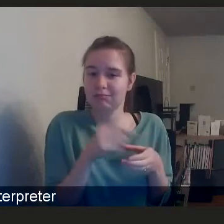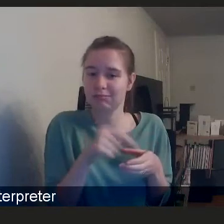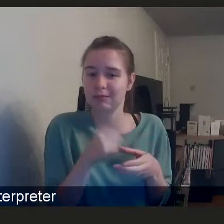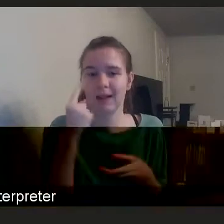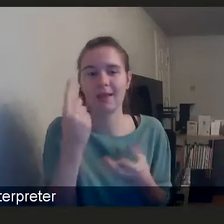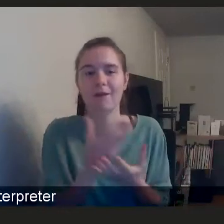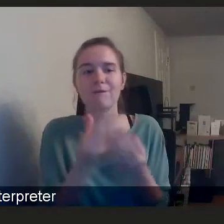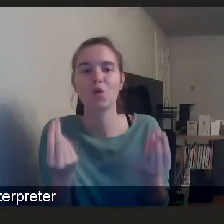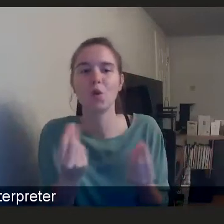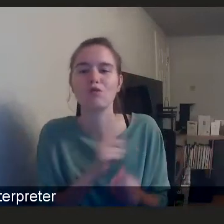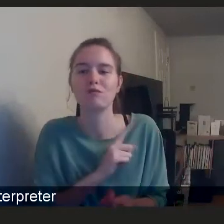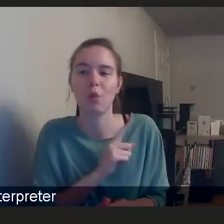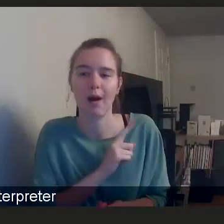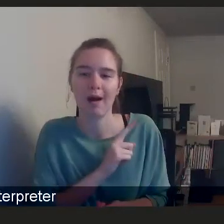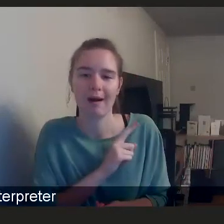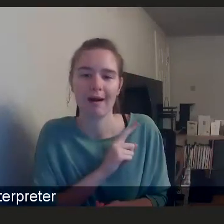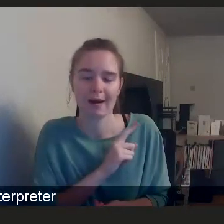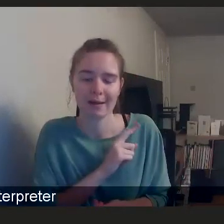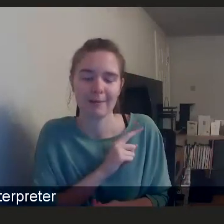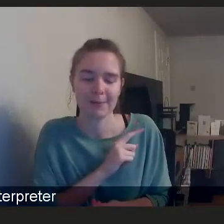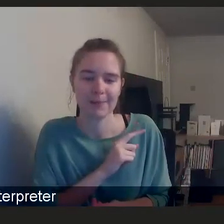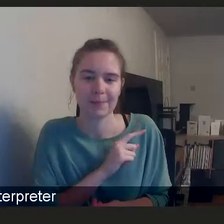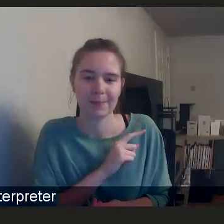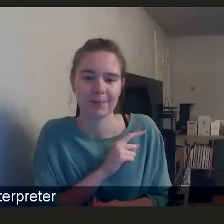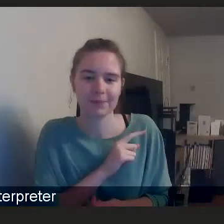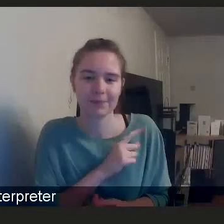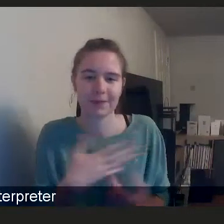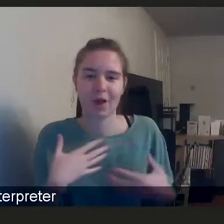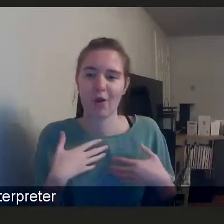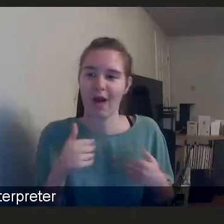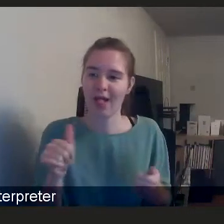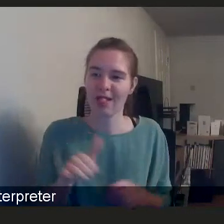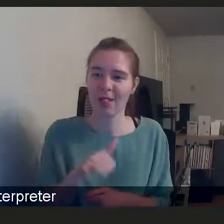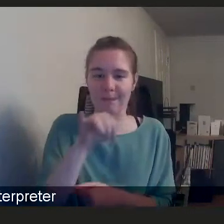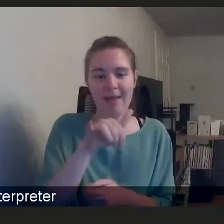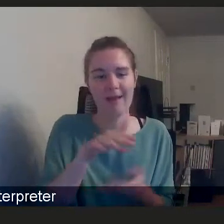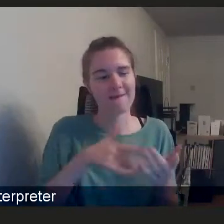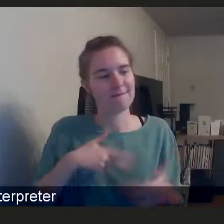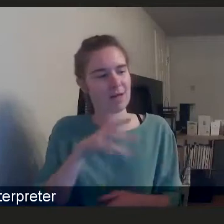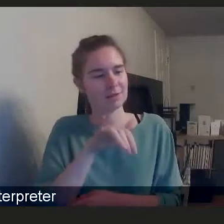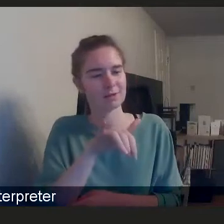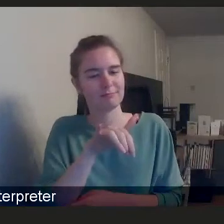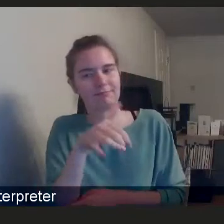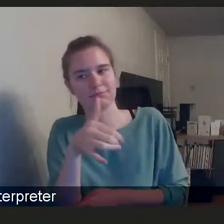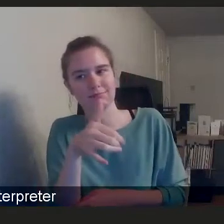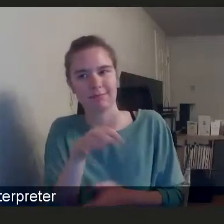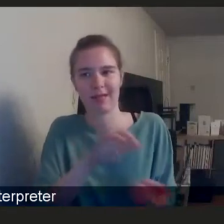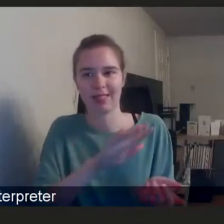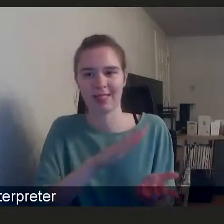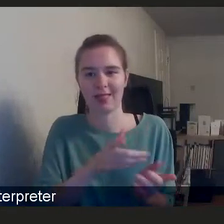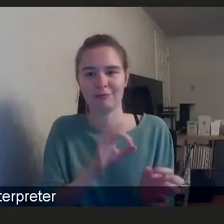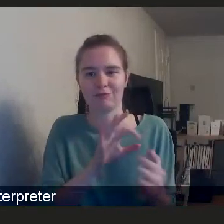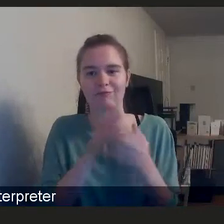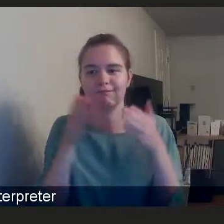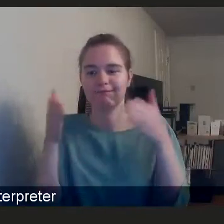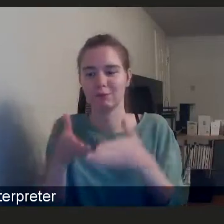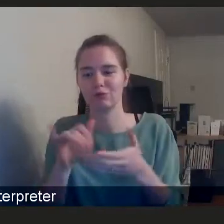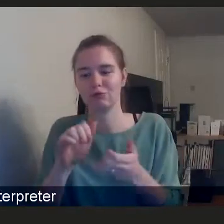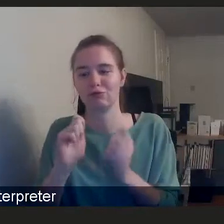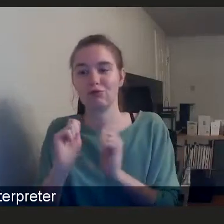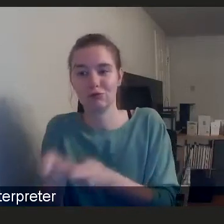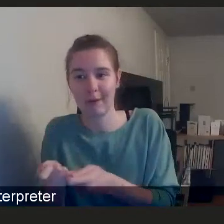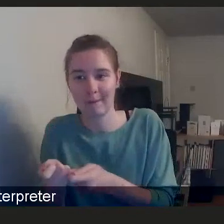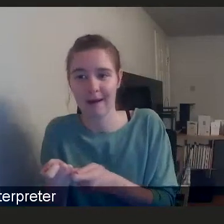reasons why the our health plane is lopsided towards treatment over preventative action.